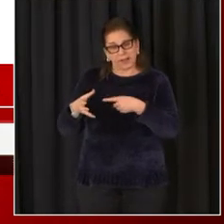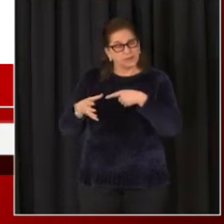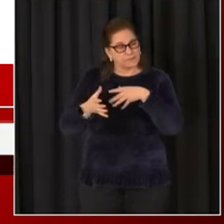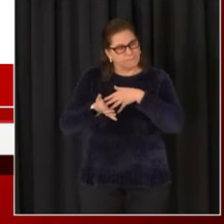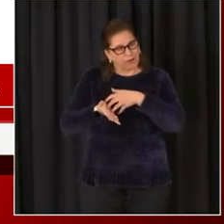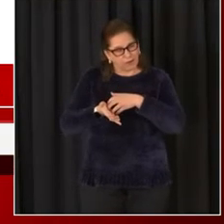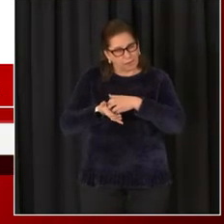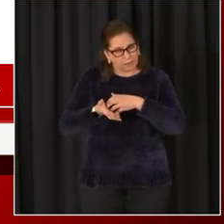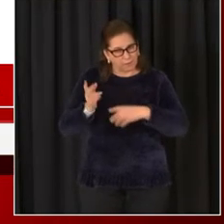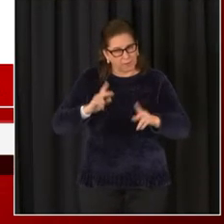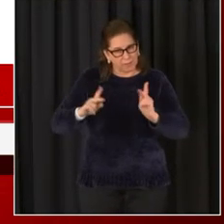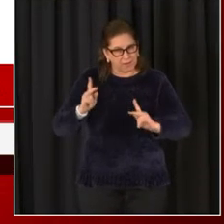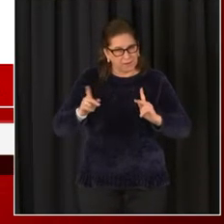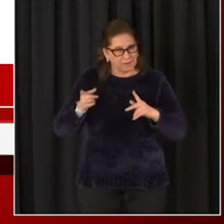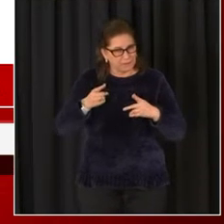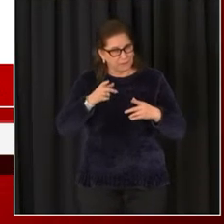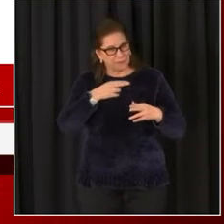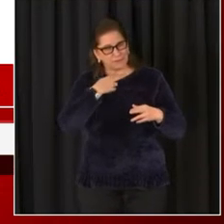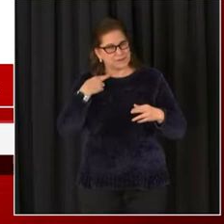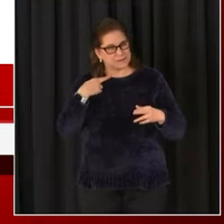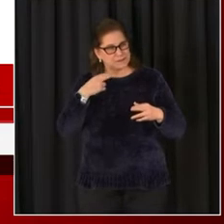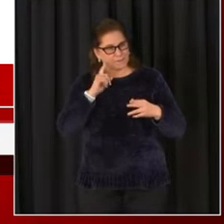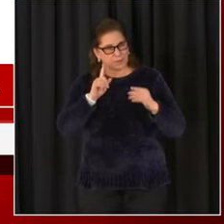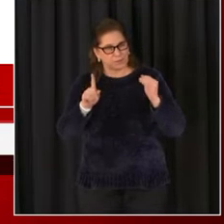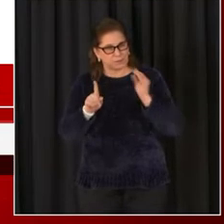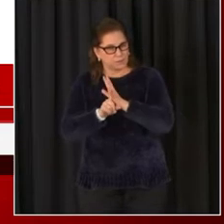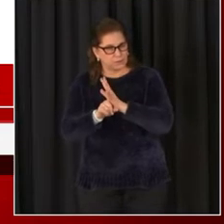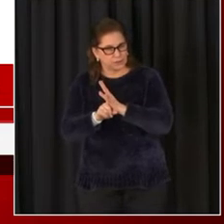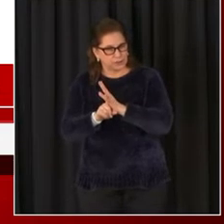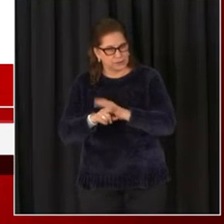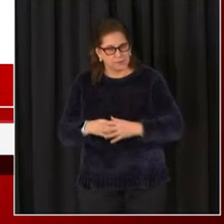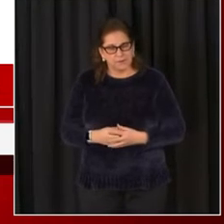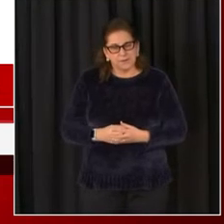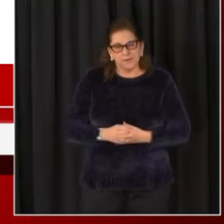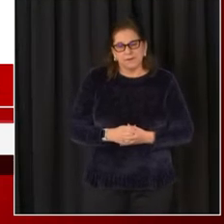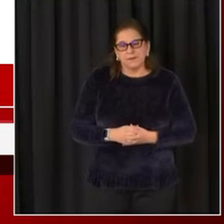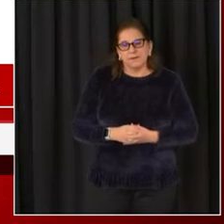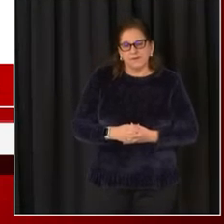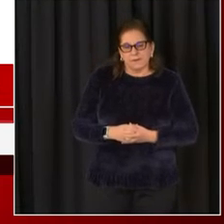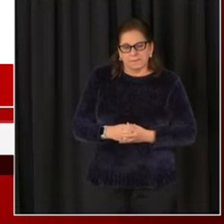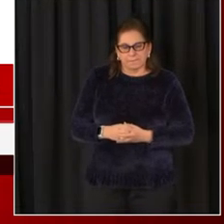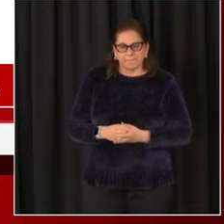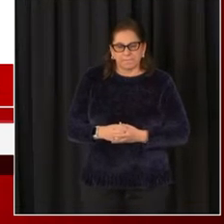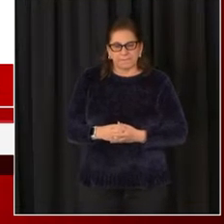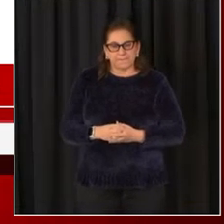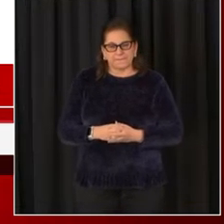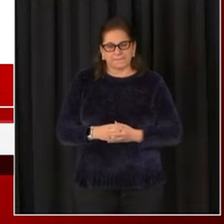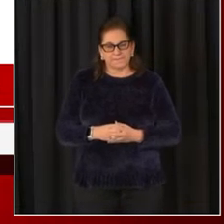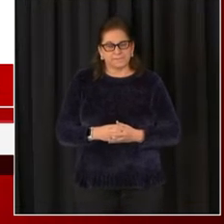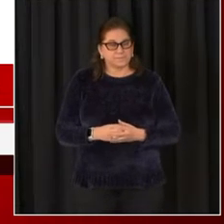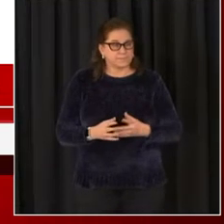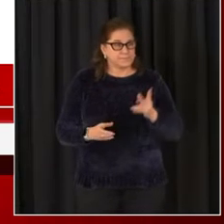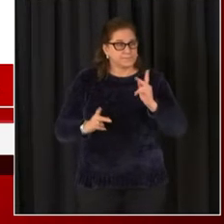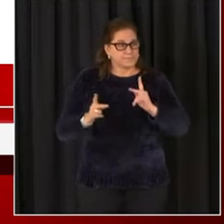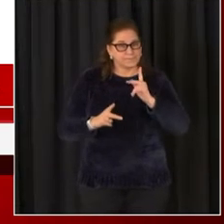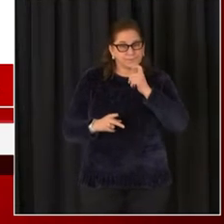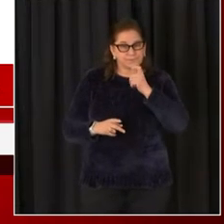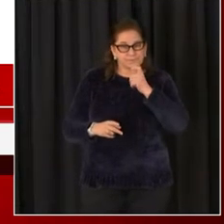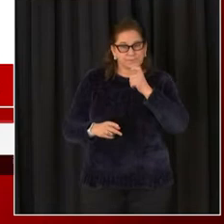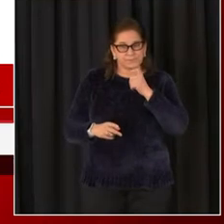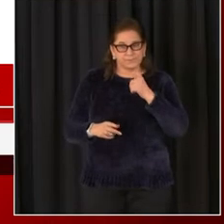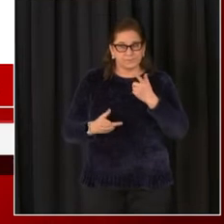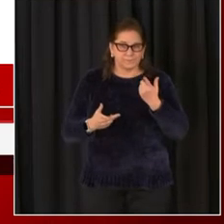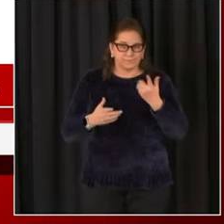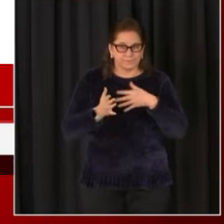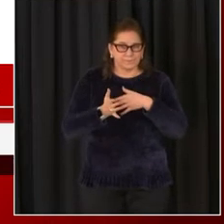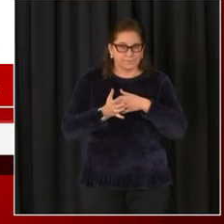presenting our COVID data to you all in terms of who was having a disproportionate burden of disease and death.